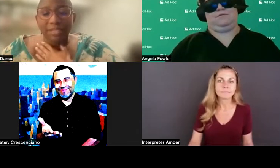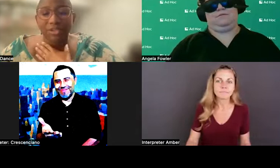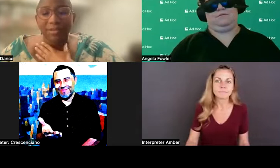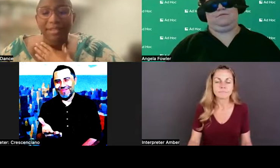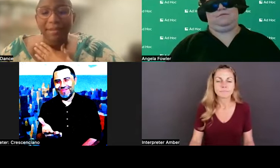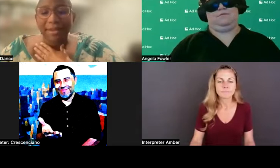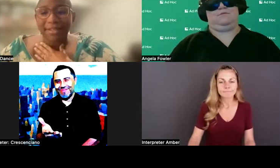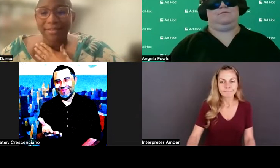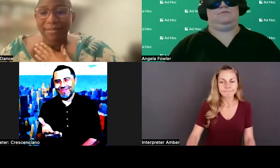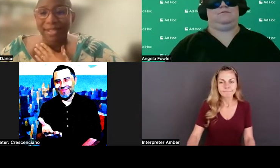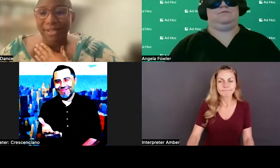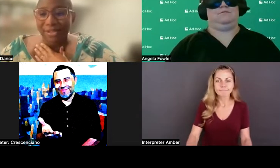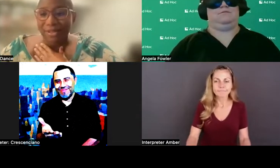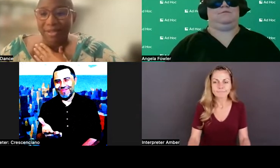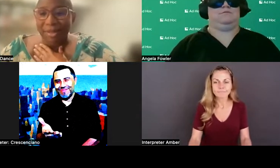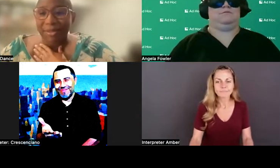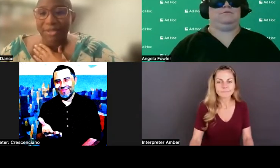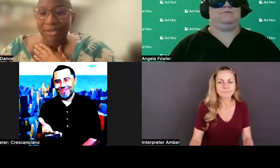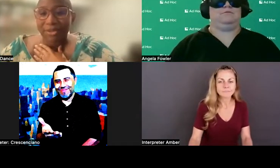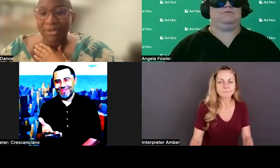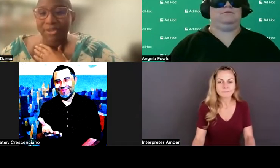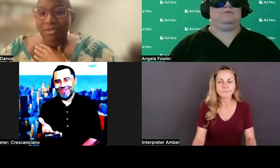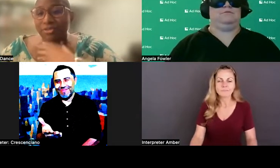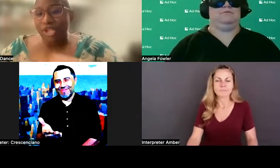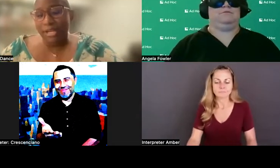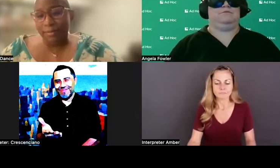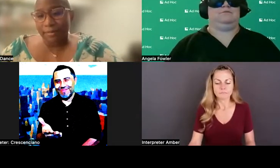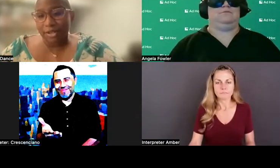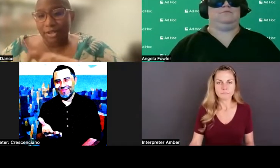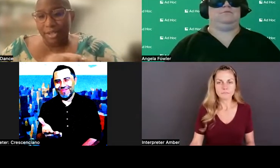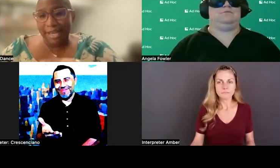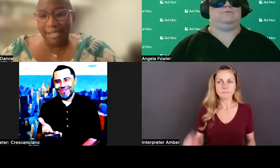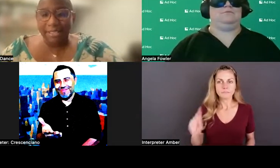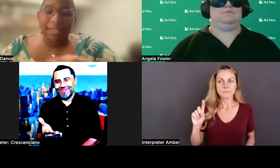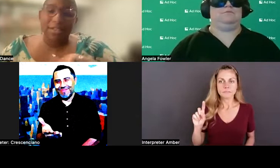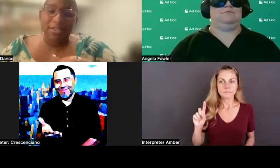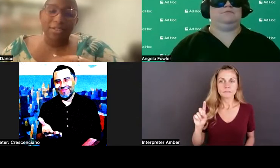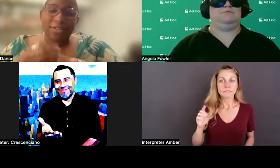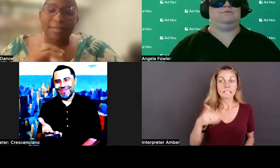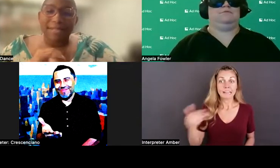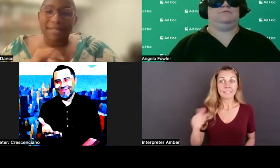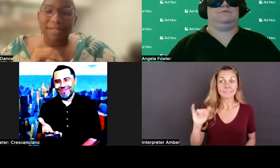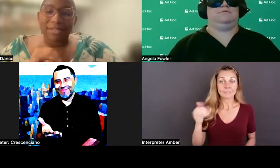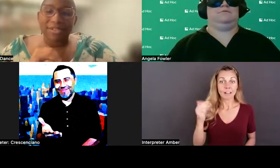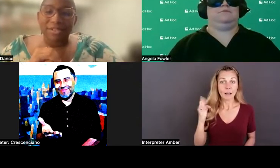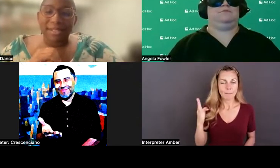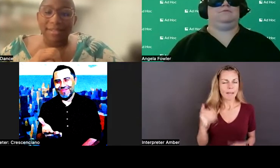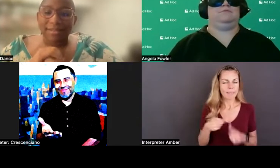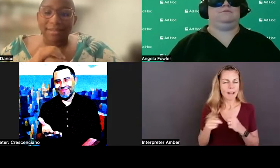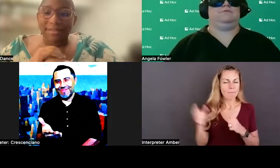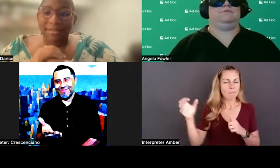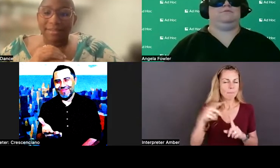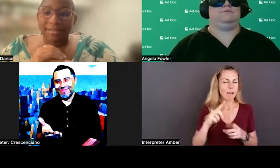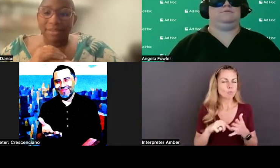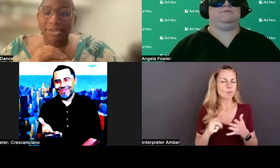Thanks, Angela. I'm going to come back to something else you said, but I'm going to go to Jacob next and then I'll come back to something else you said.